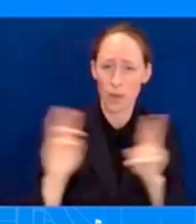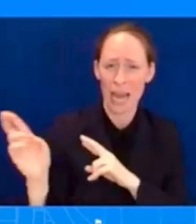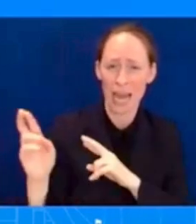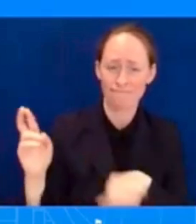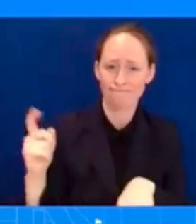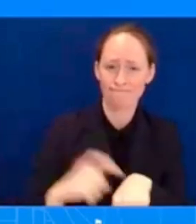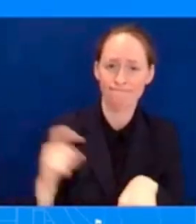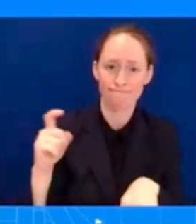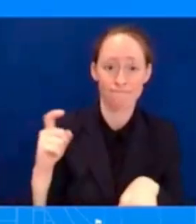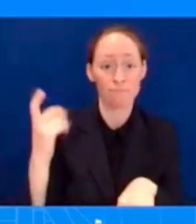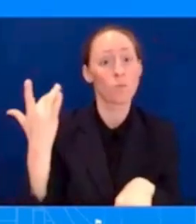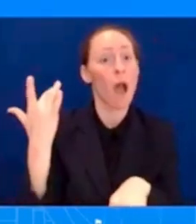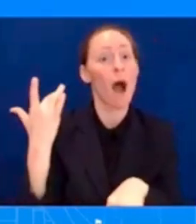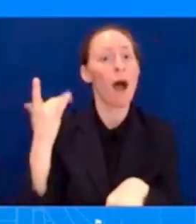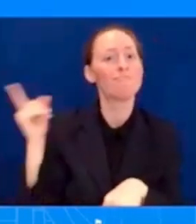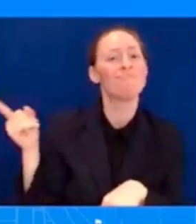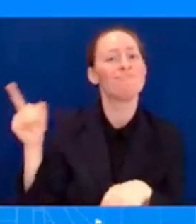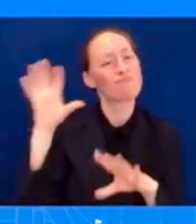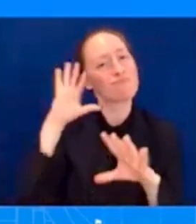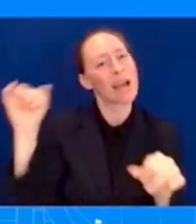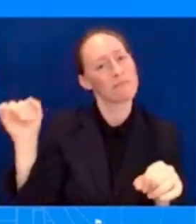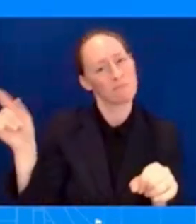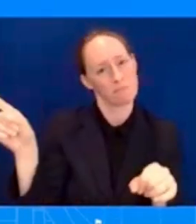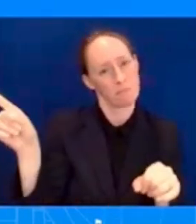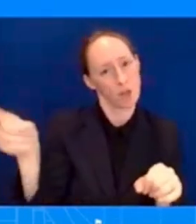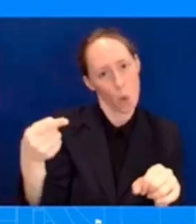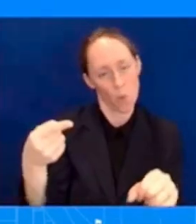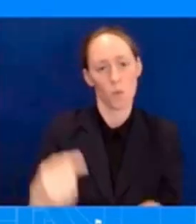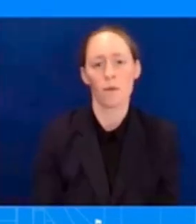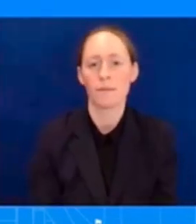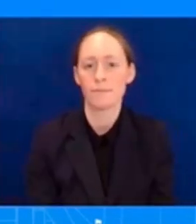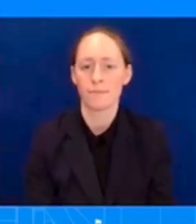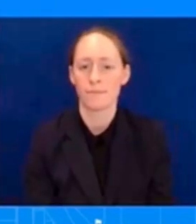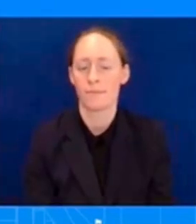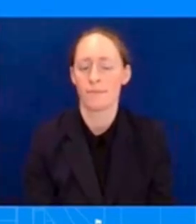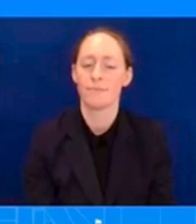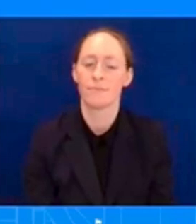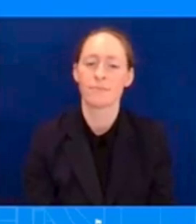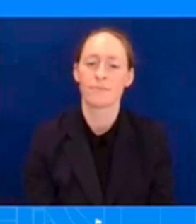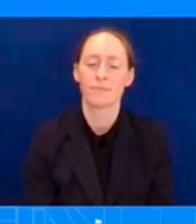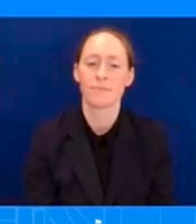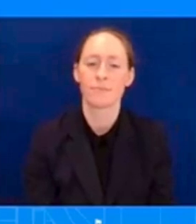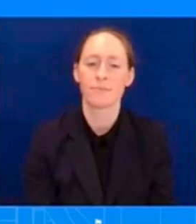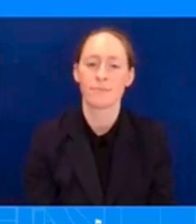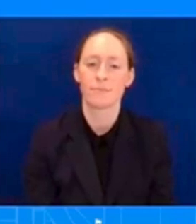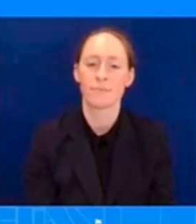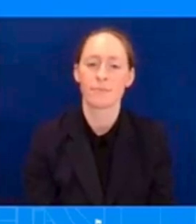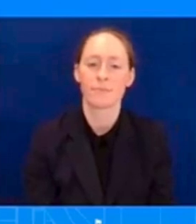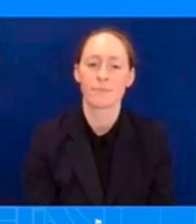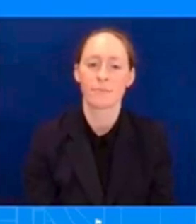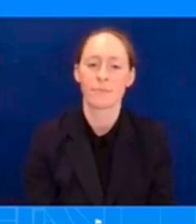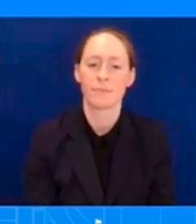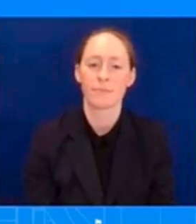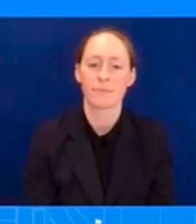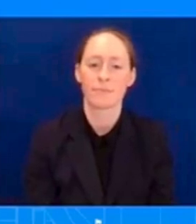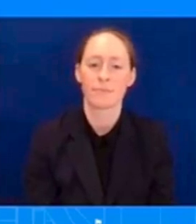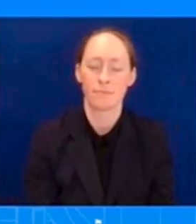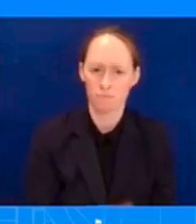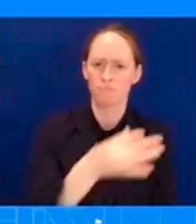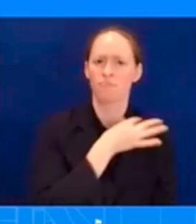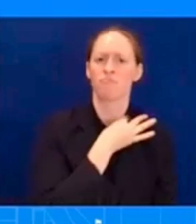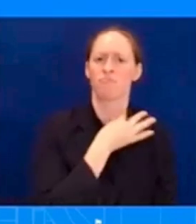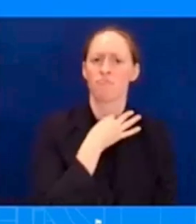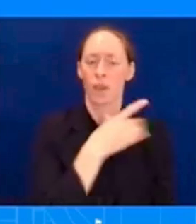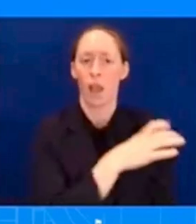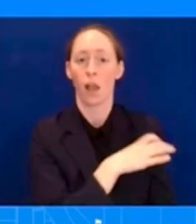supplemental that was sent to Congress, on the Ukraine portion, I'm curious if you could detail any conversations maybe that have already been going on with the Hill about